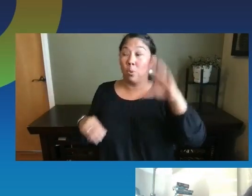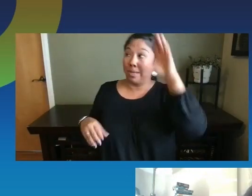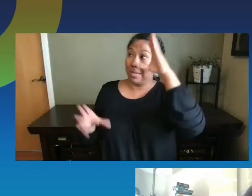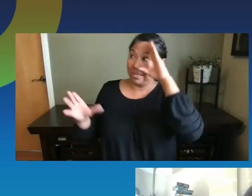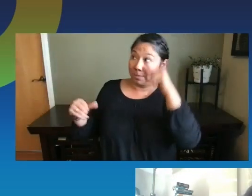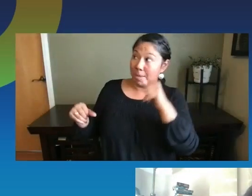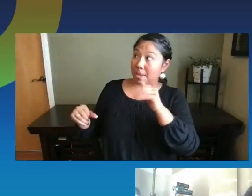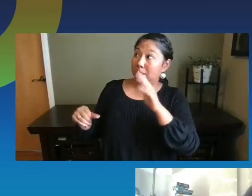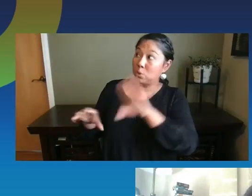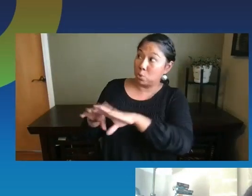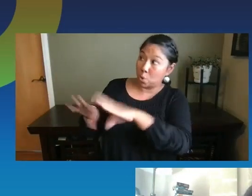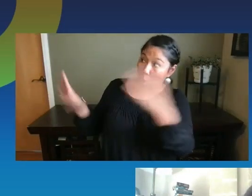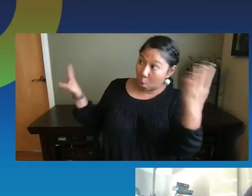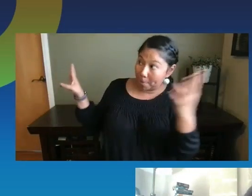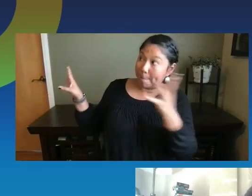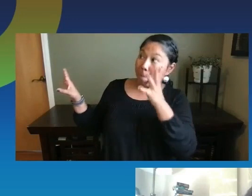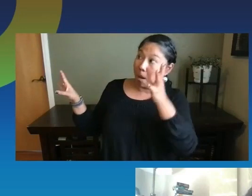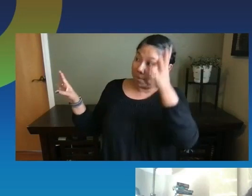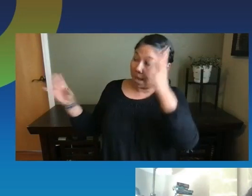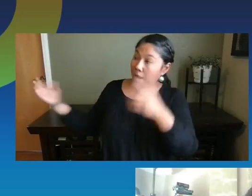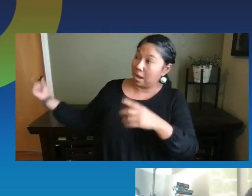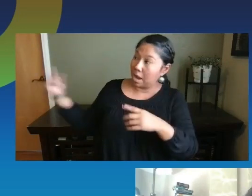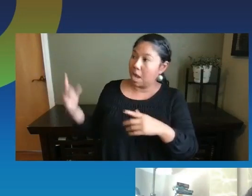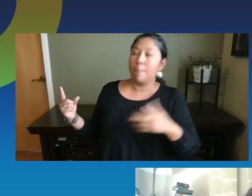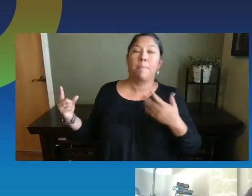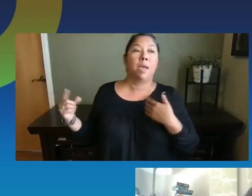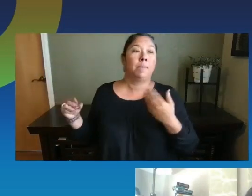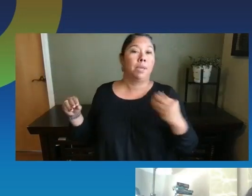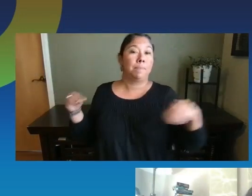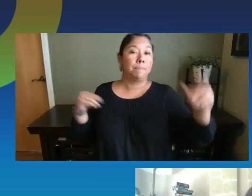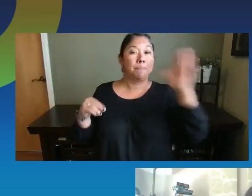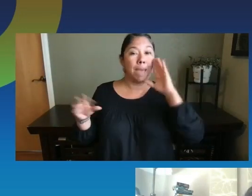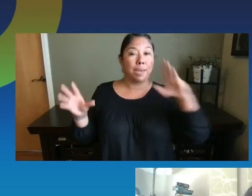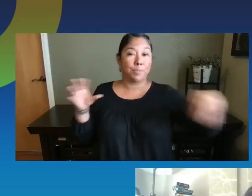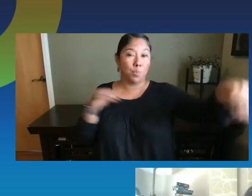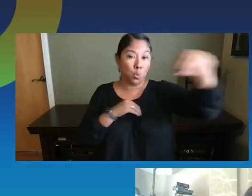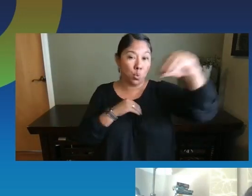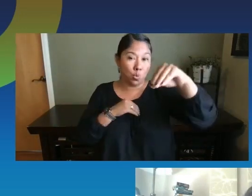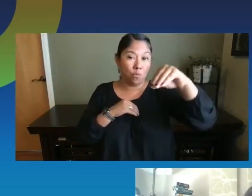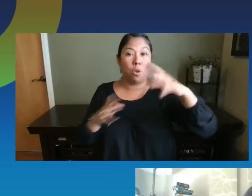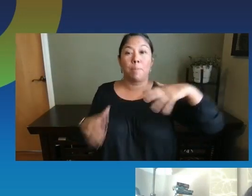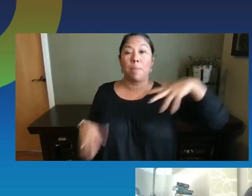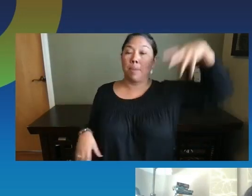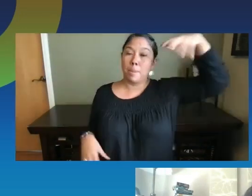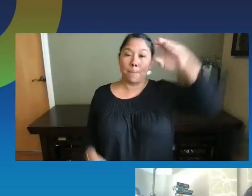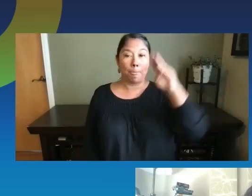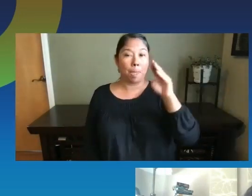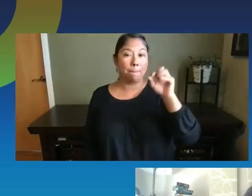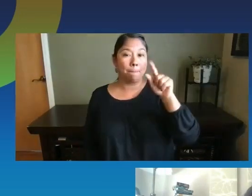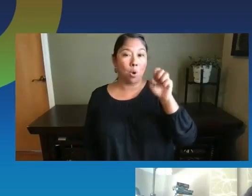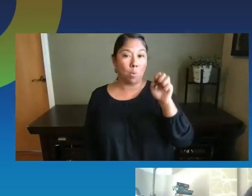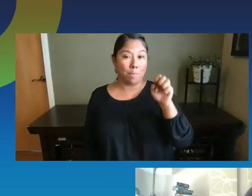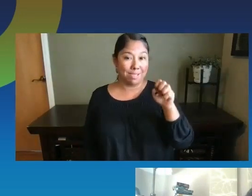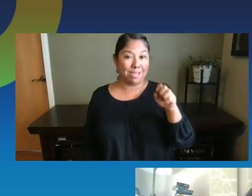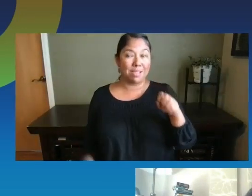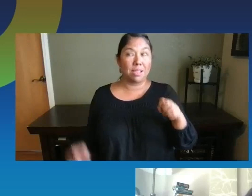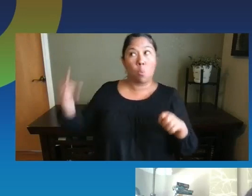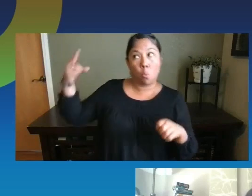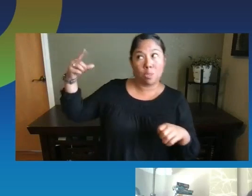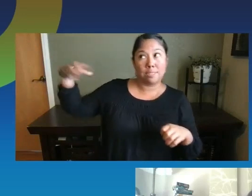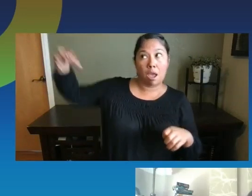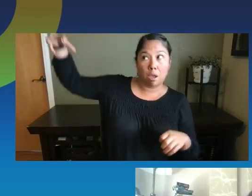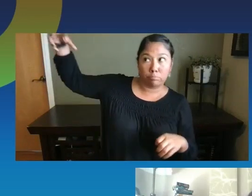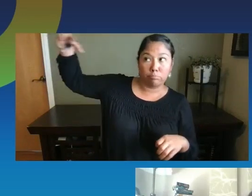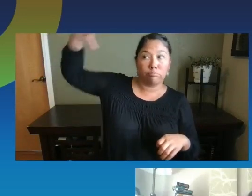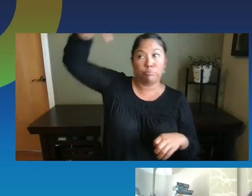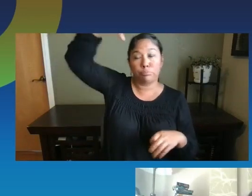dad come in, maybe rearrange the room. So they're turning and looking the other direction, move the mobile from one side of the crib to the other. So they're looking at it, up at it